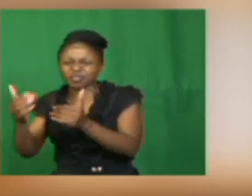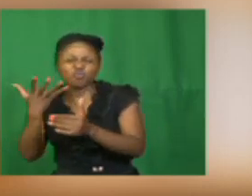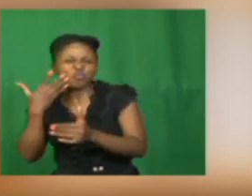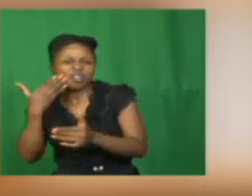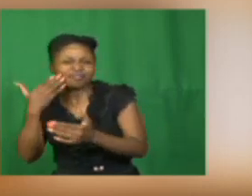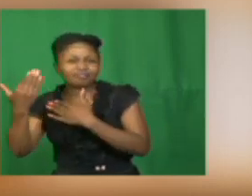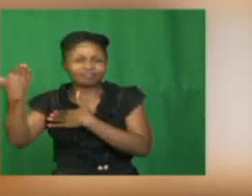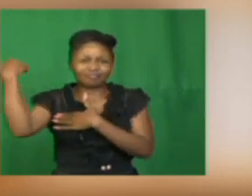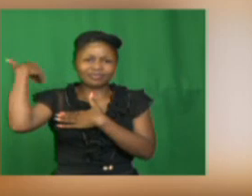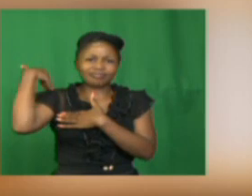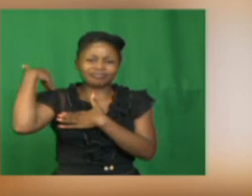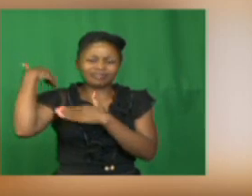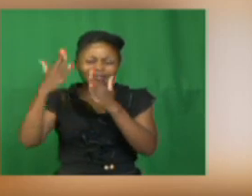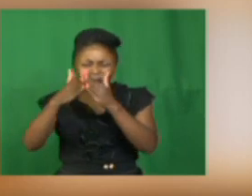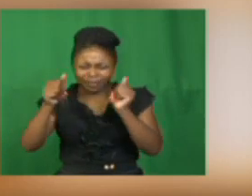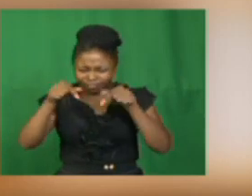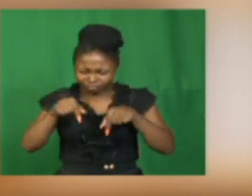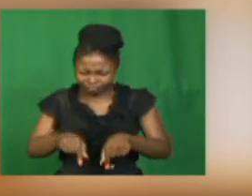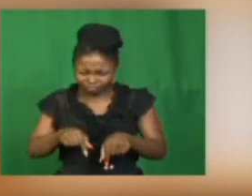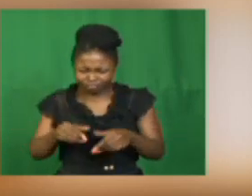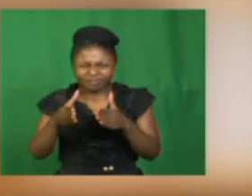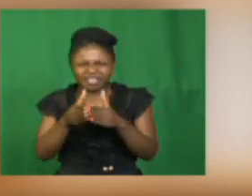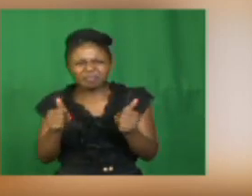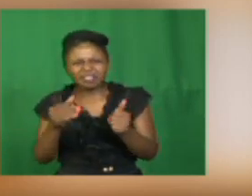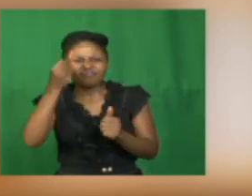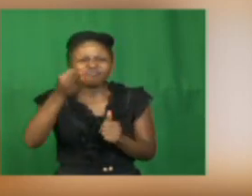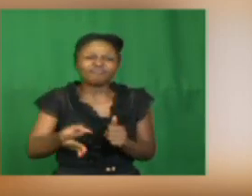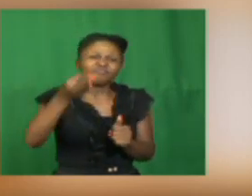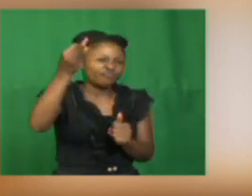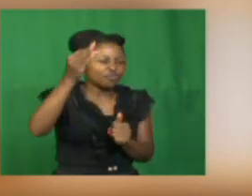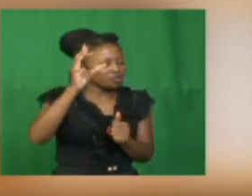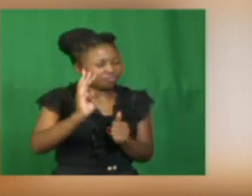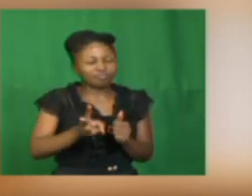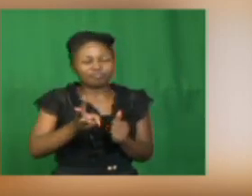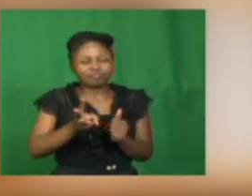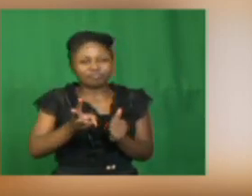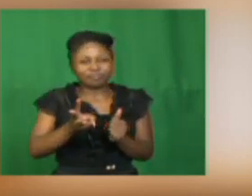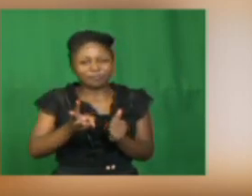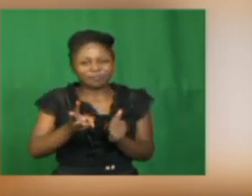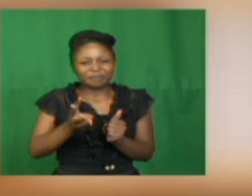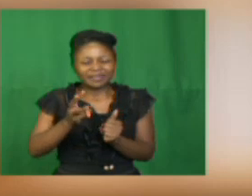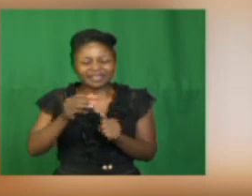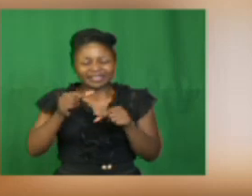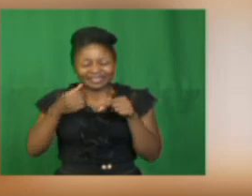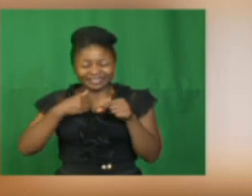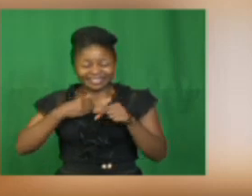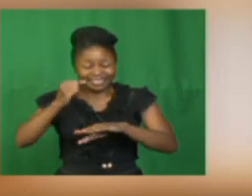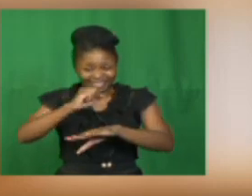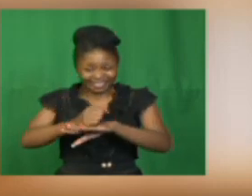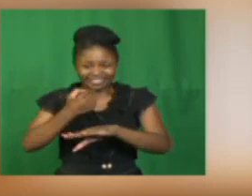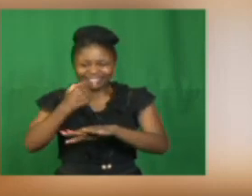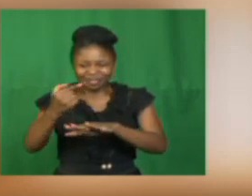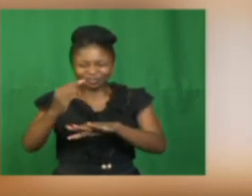the present, or future. We can just say a narrative